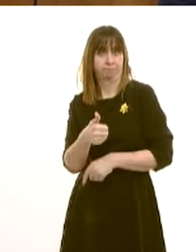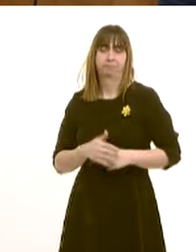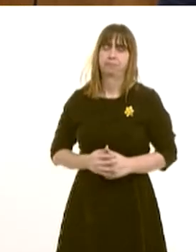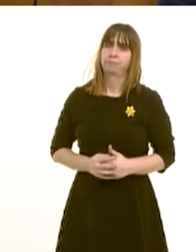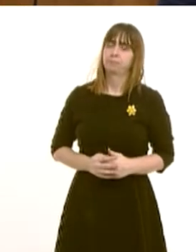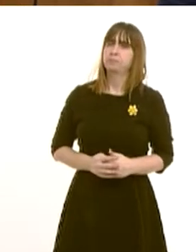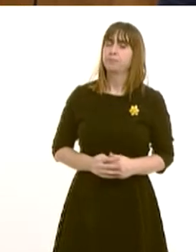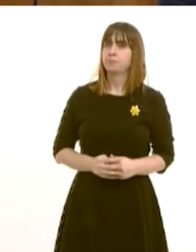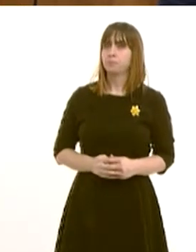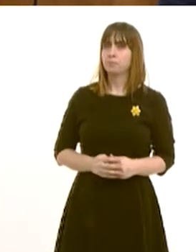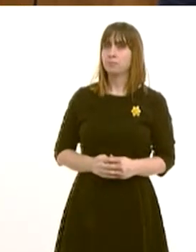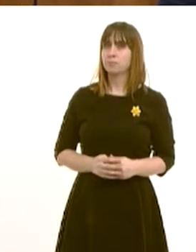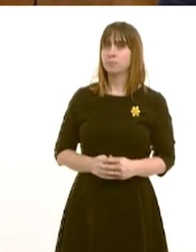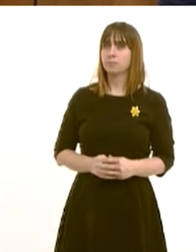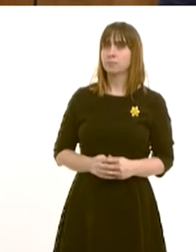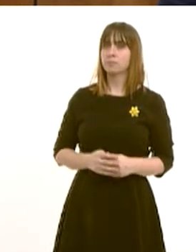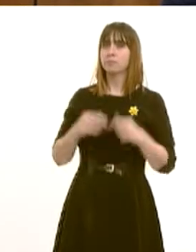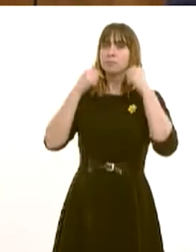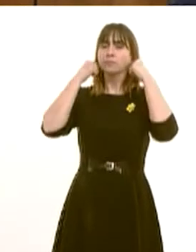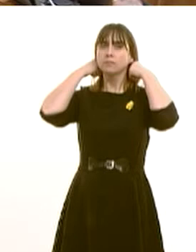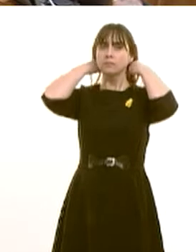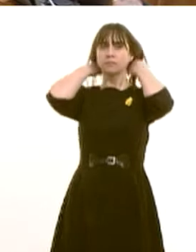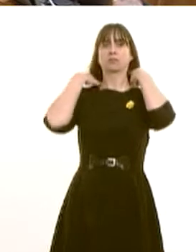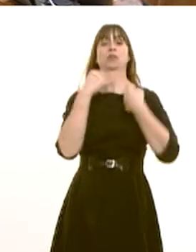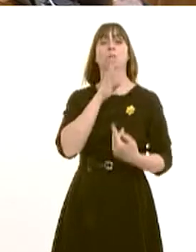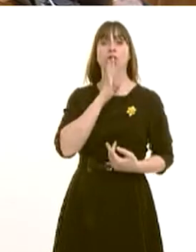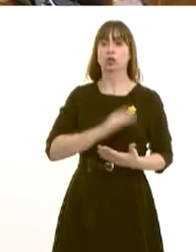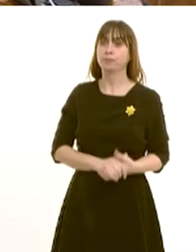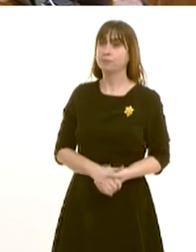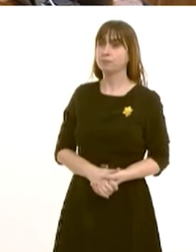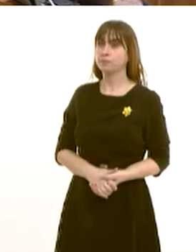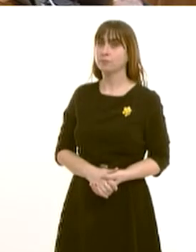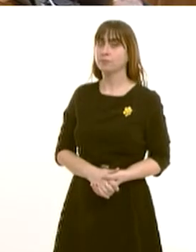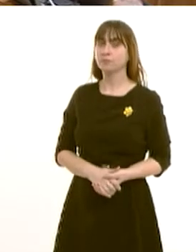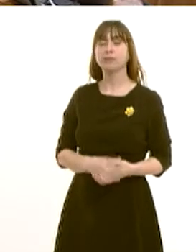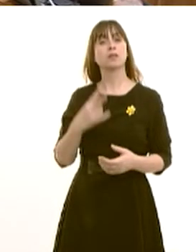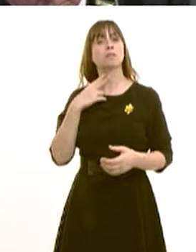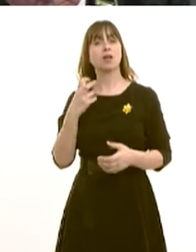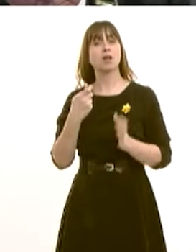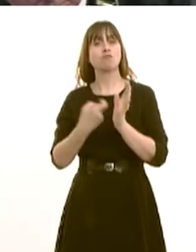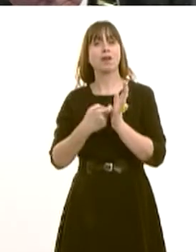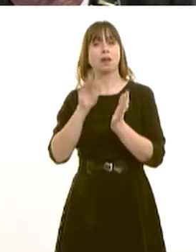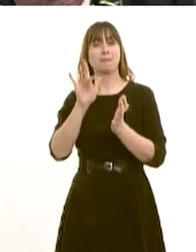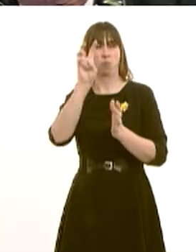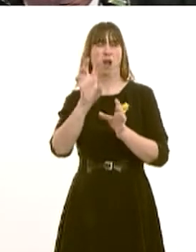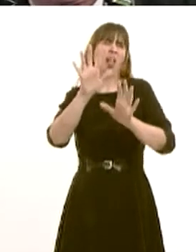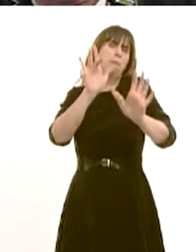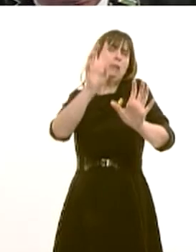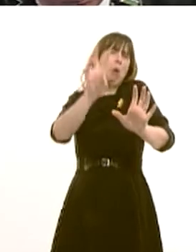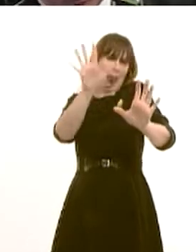and Thomas. Diolch, lawydd. Well, Marr. Thank you, presiding officer. Well, Brecon and Radnors and Mid Wales more generally